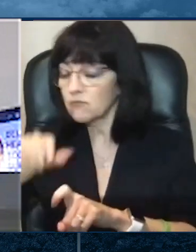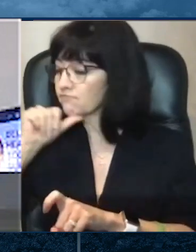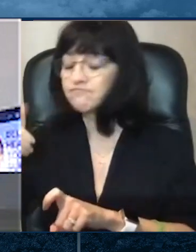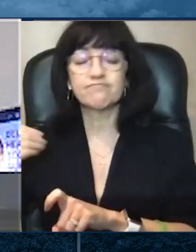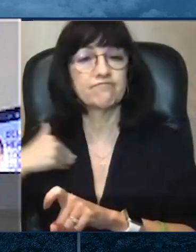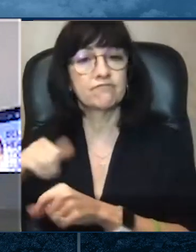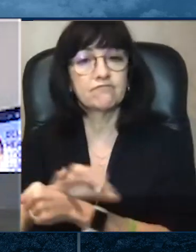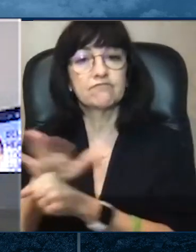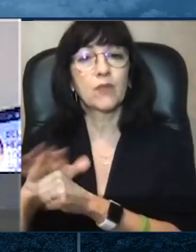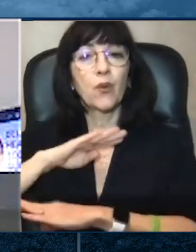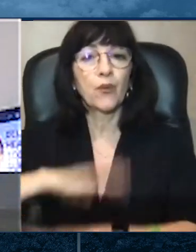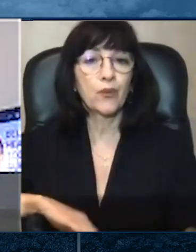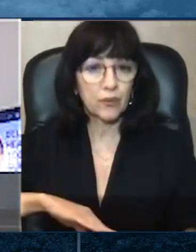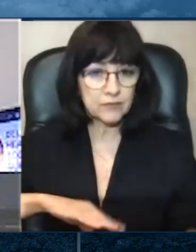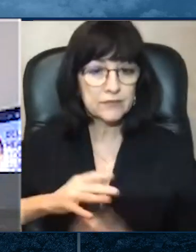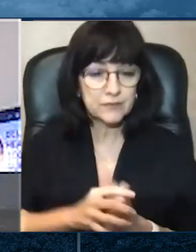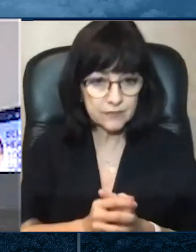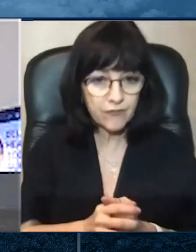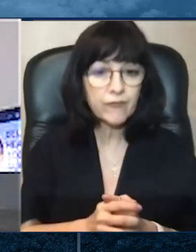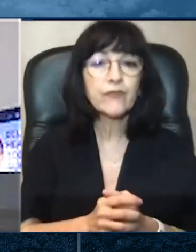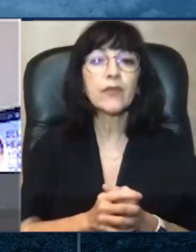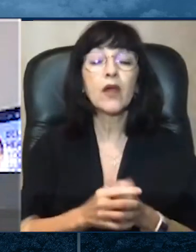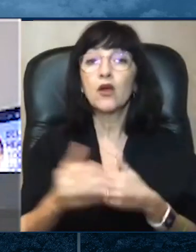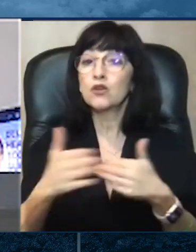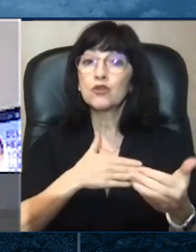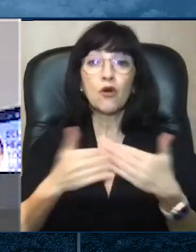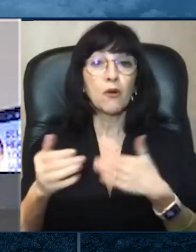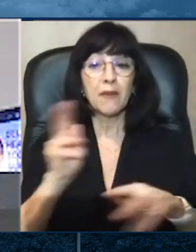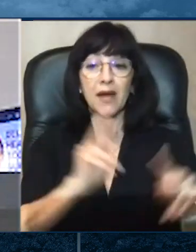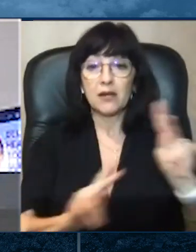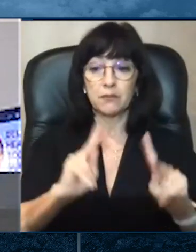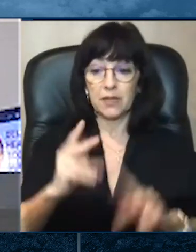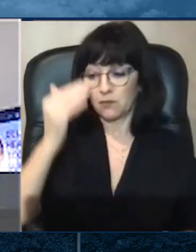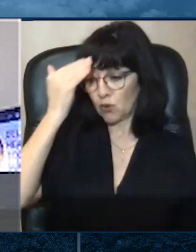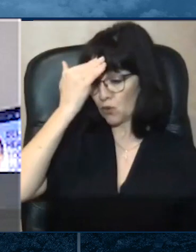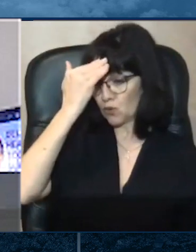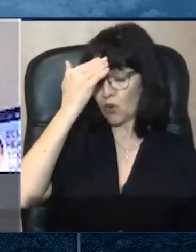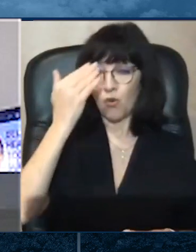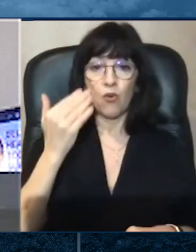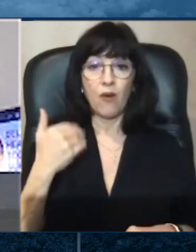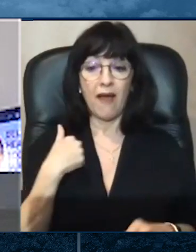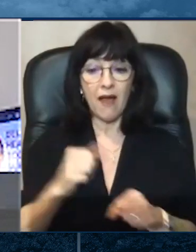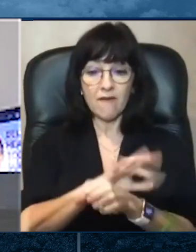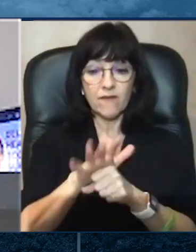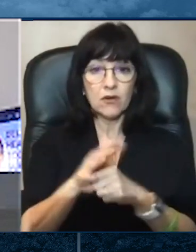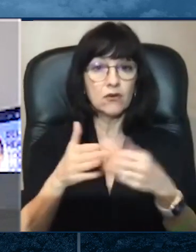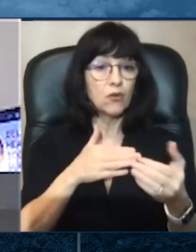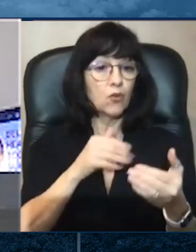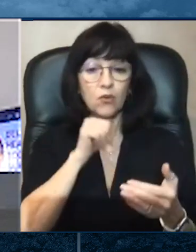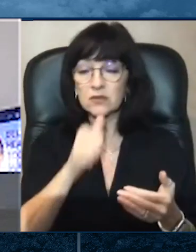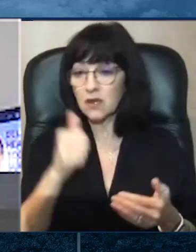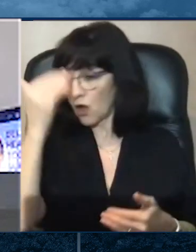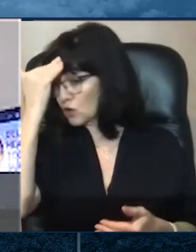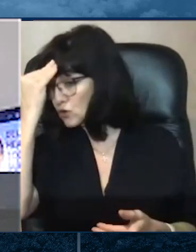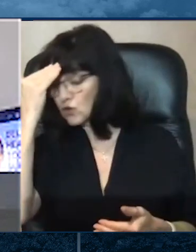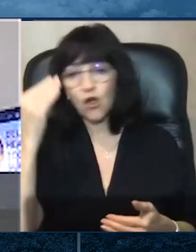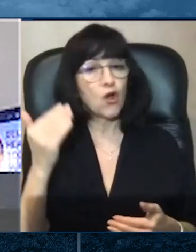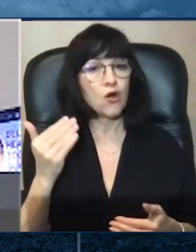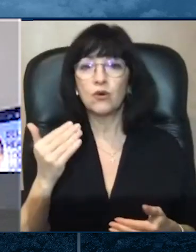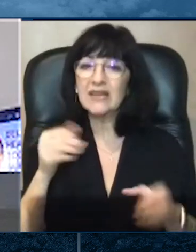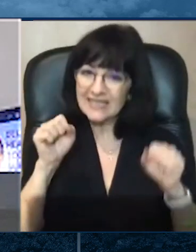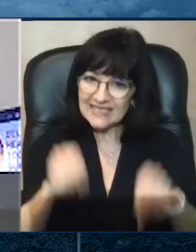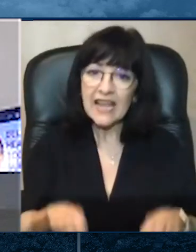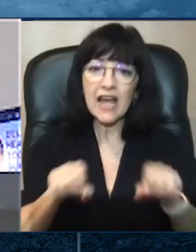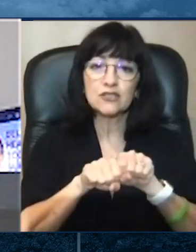anyone who is infected, whether they know it or not, can spread it to two or more people, we all need to behave as if